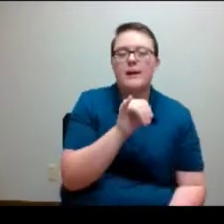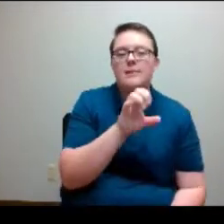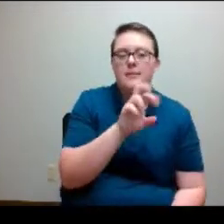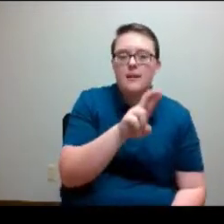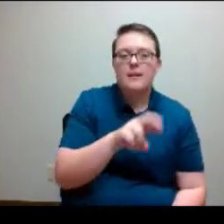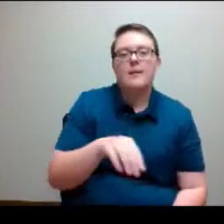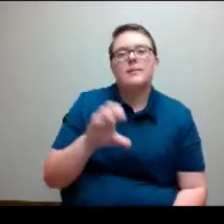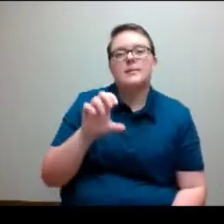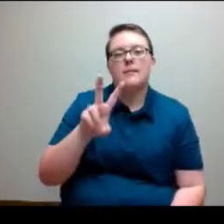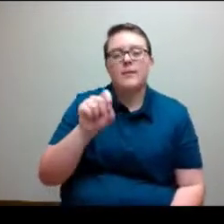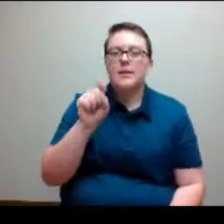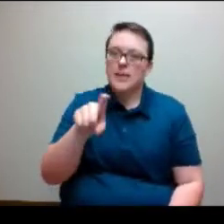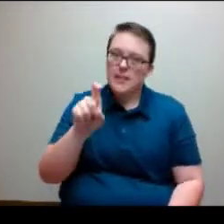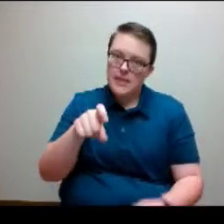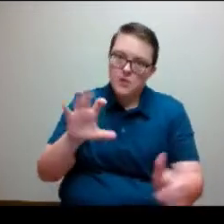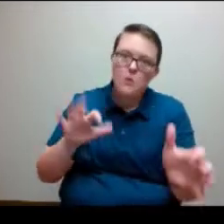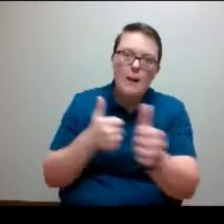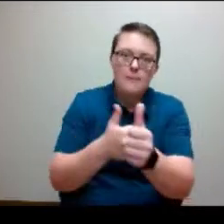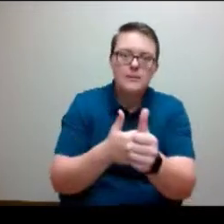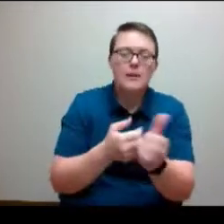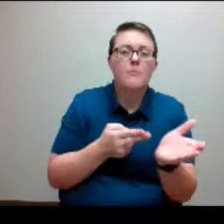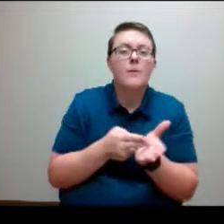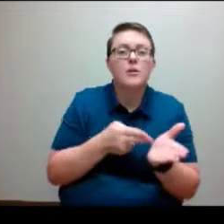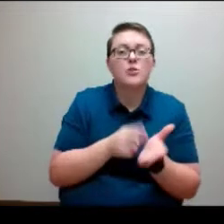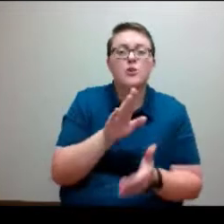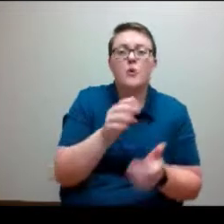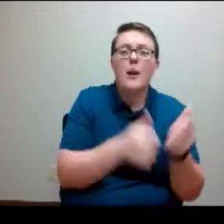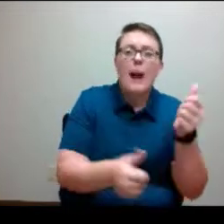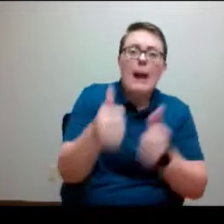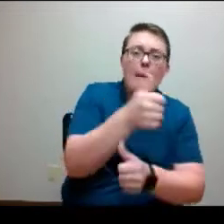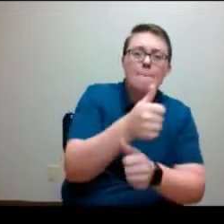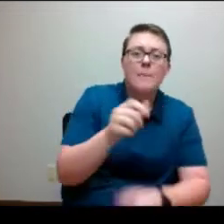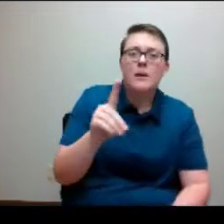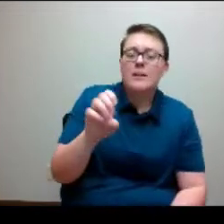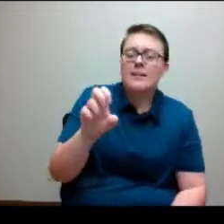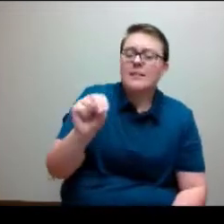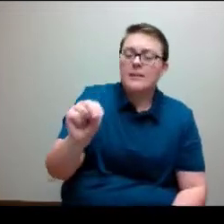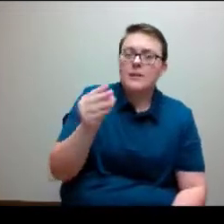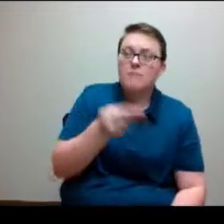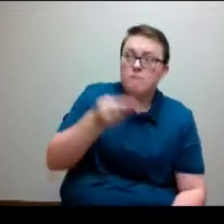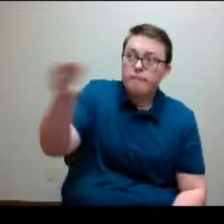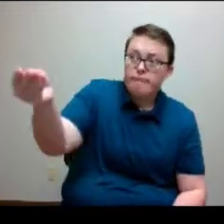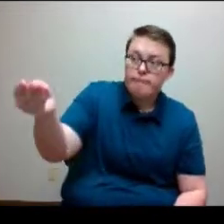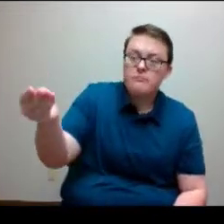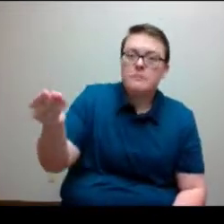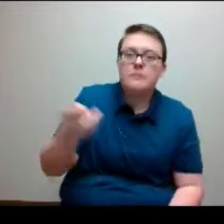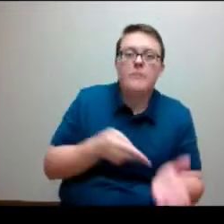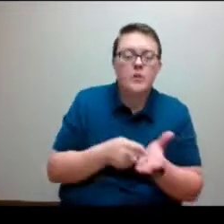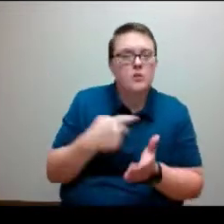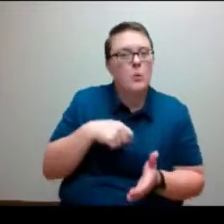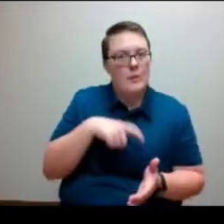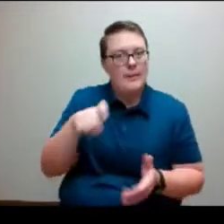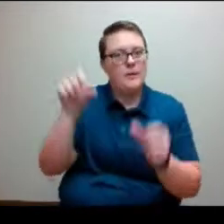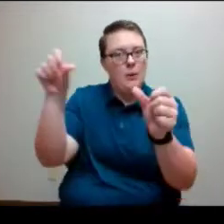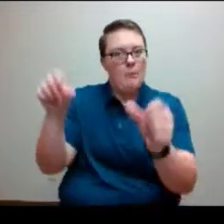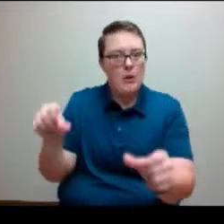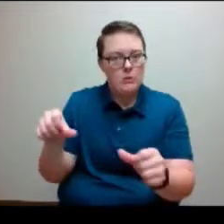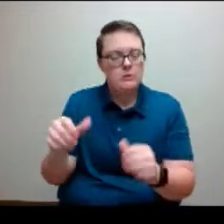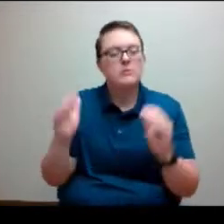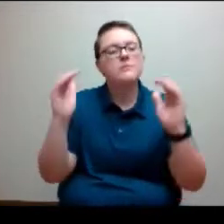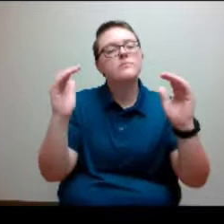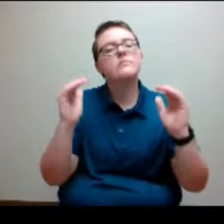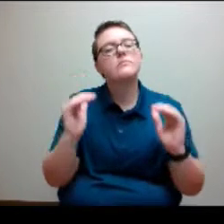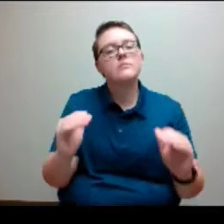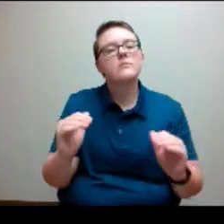Make sure you get those into your dean or your admin, whoever, however your division does that. So we need to get those posted. Please be reminded